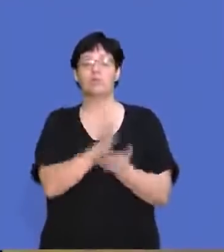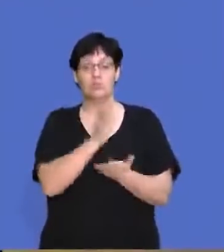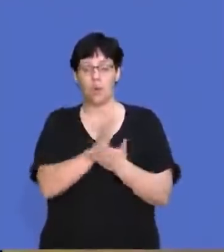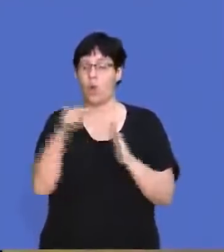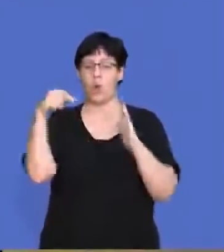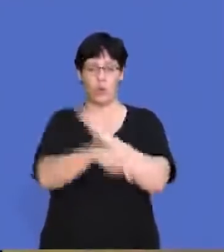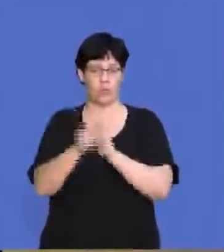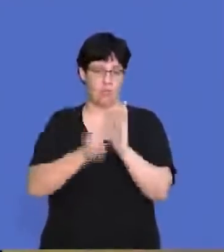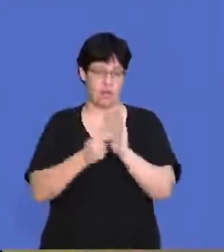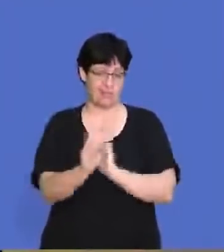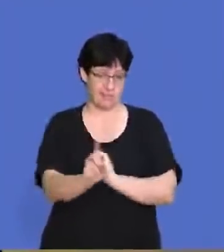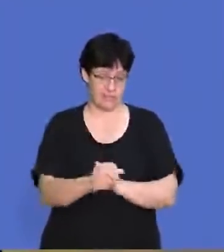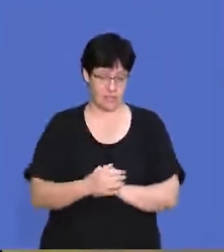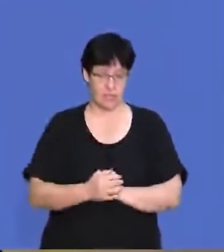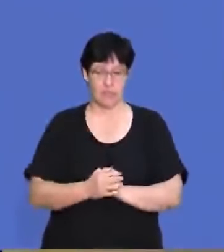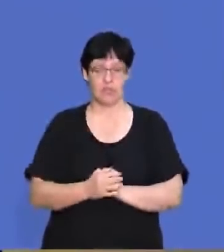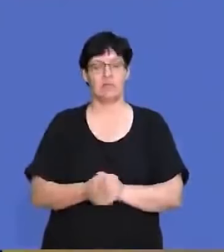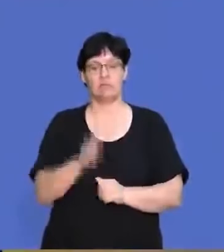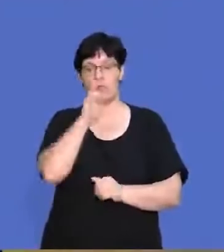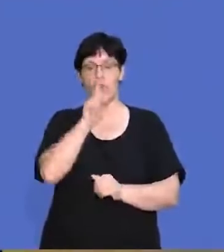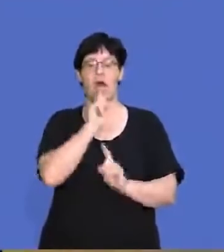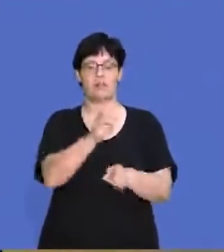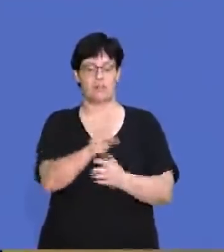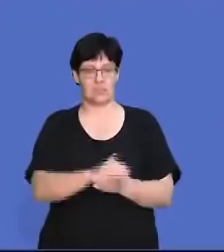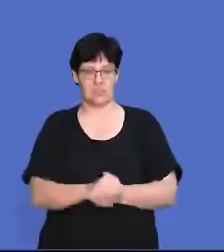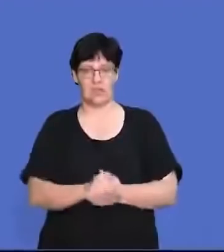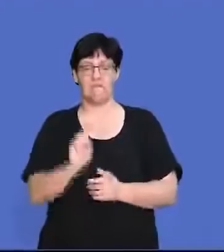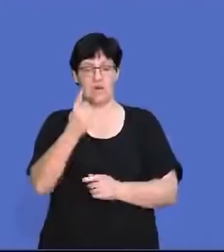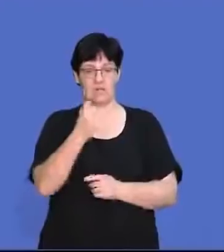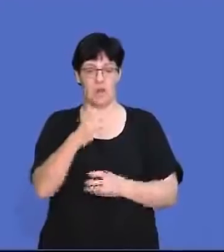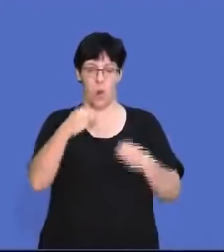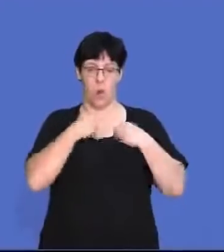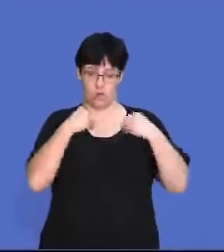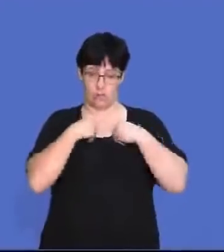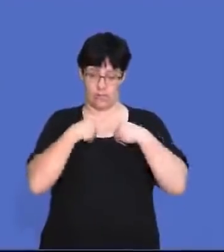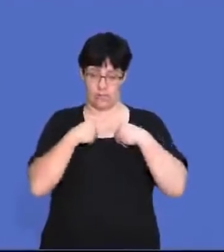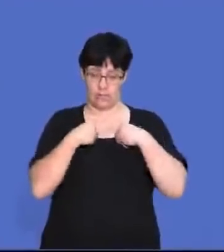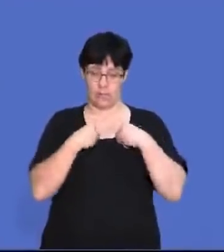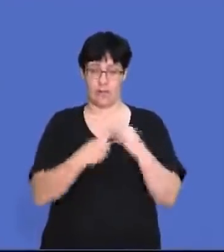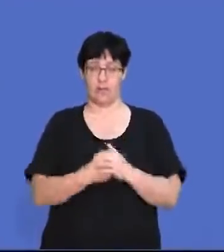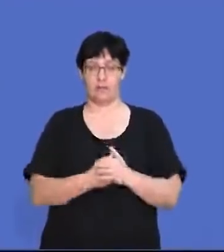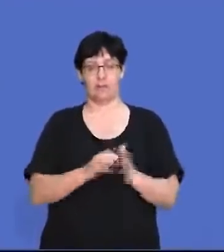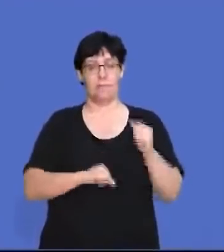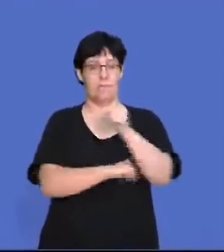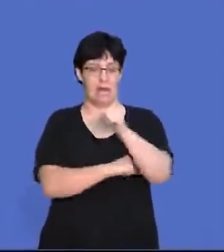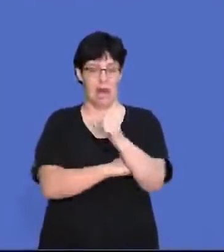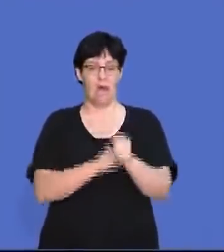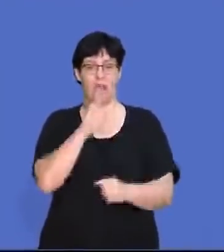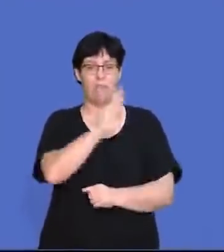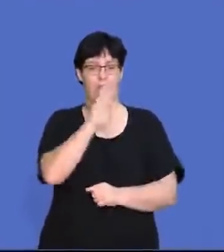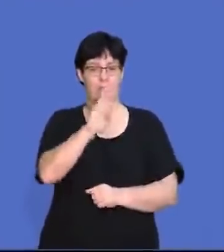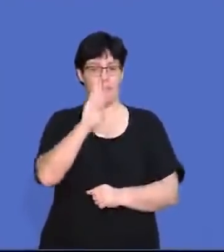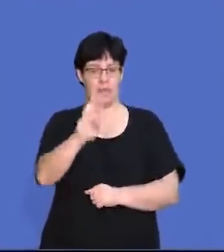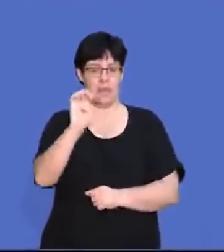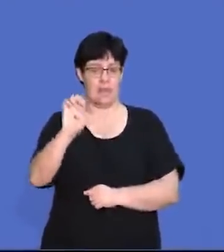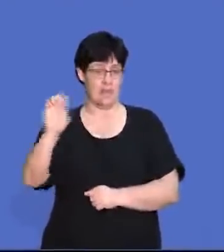ensure that you don't lose the marks there. All right, so let's look at what the answer is. So the first one is ownership. That's one of the pillars of broad